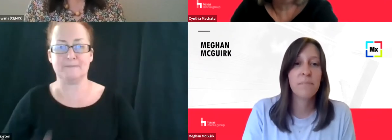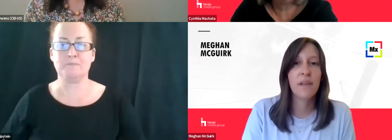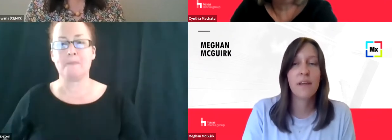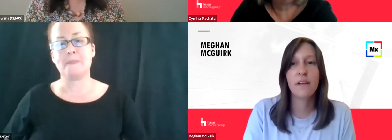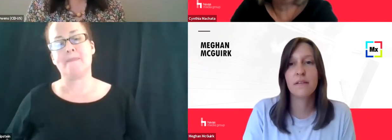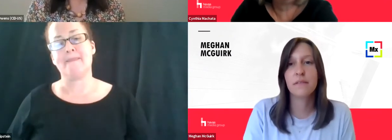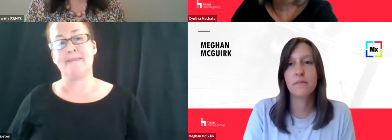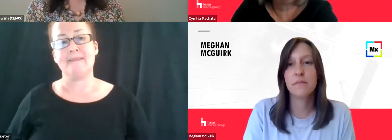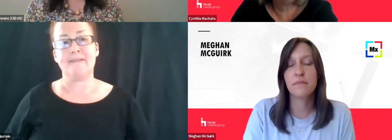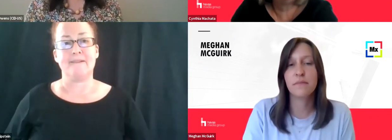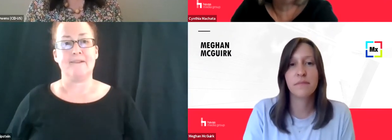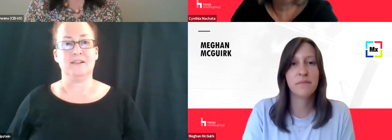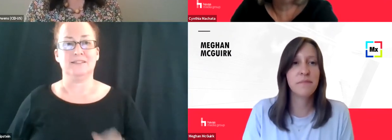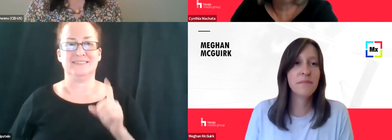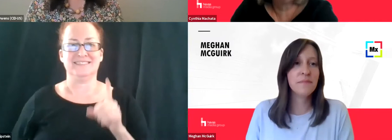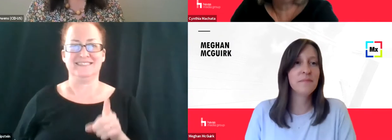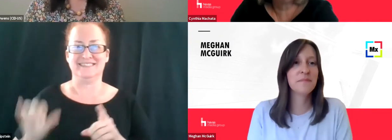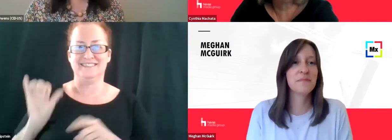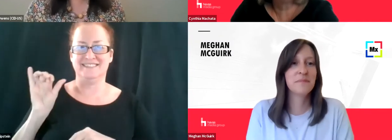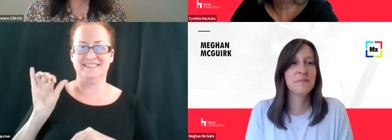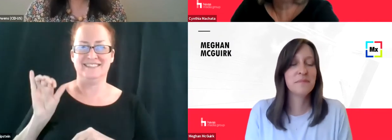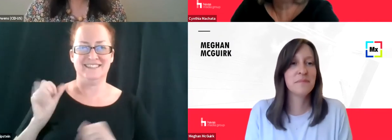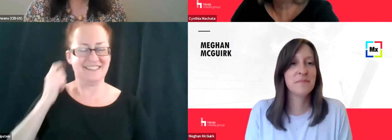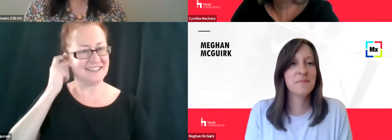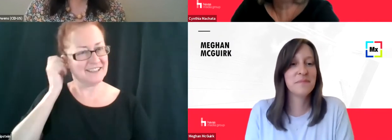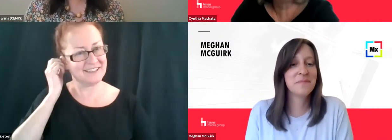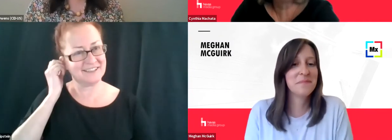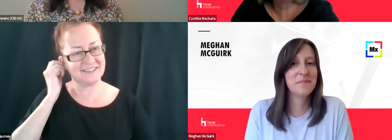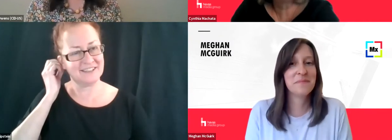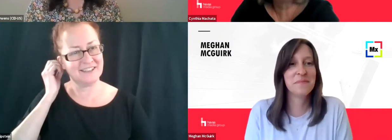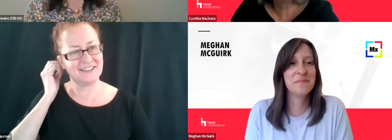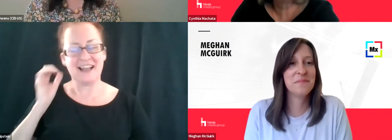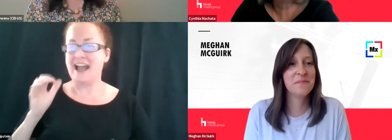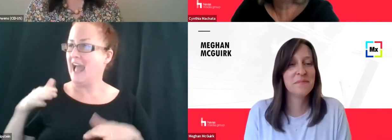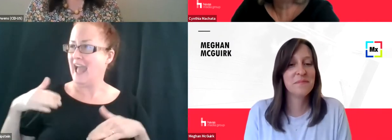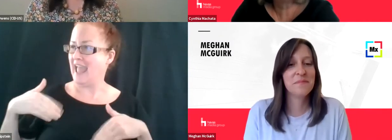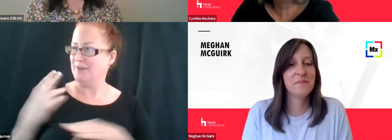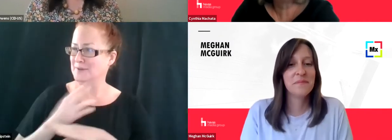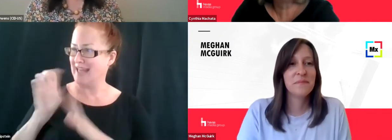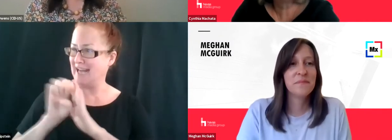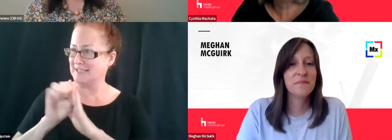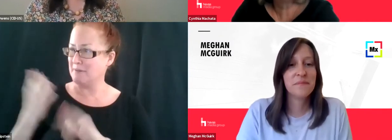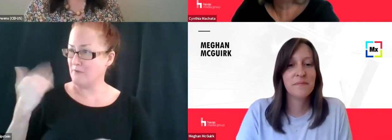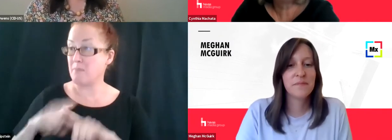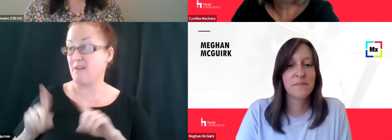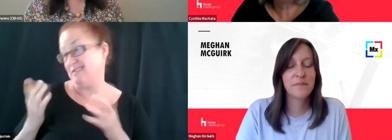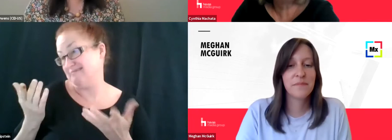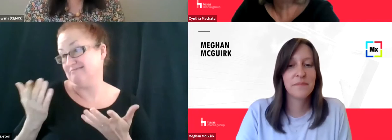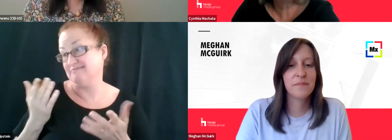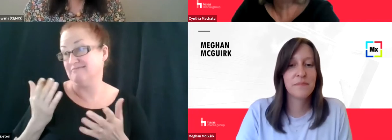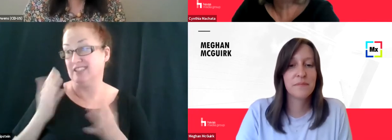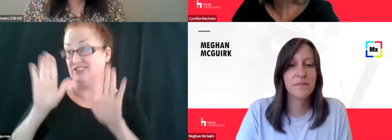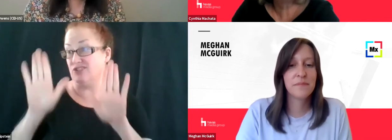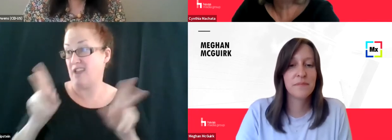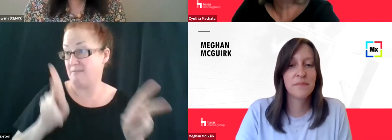that's a story I haven't, uh, I haven't, uh, used that example in the past, but that's a great one to, to bring up,